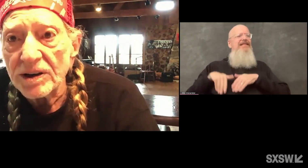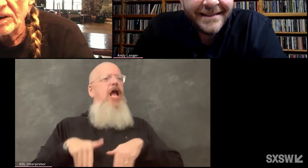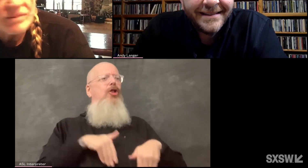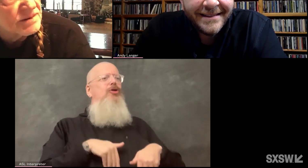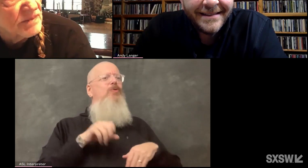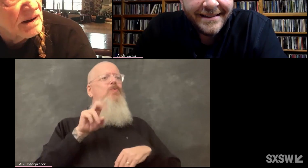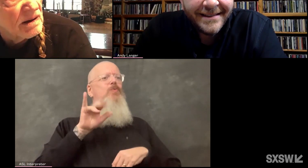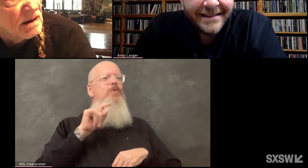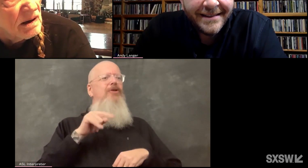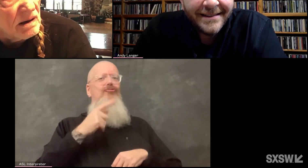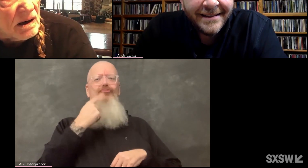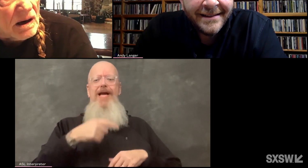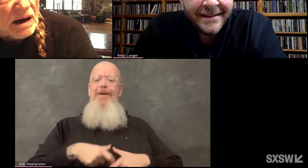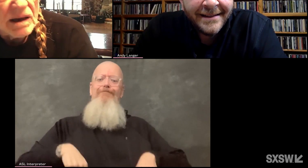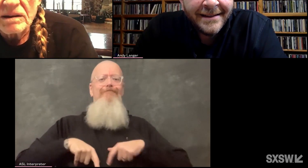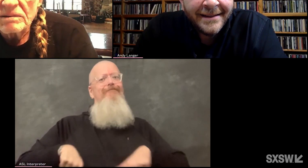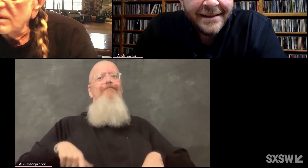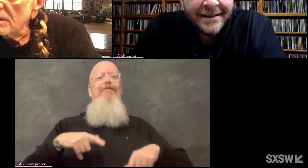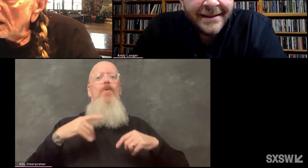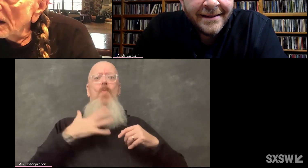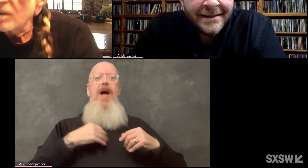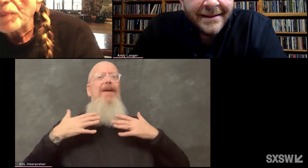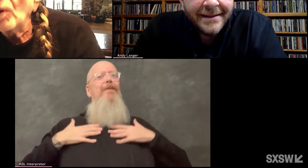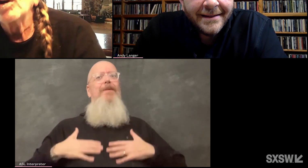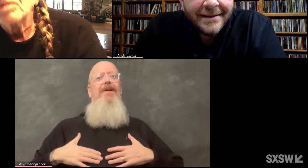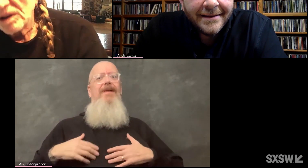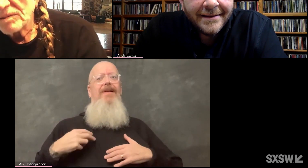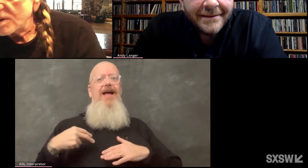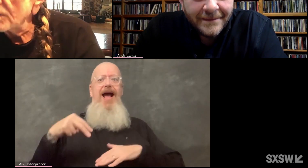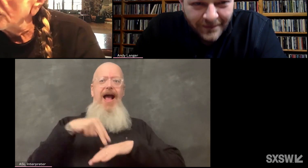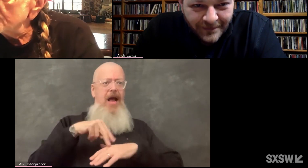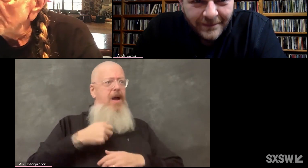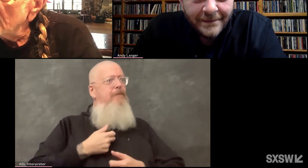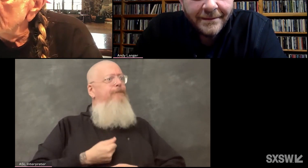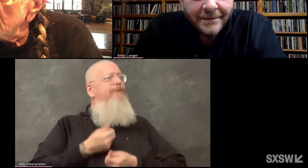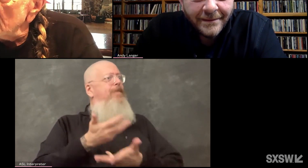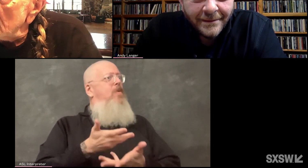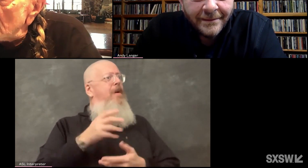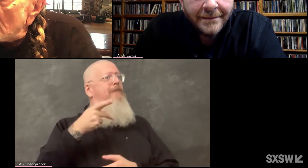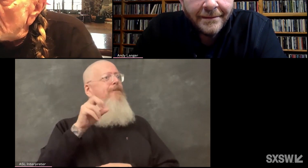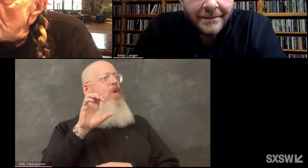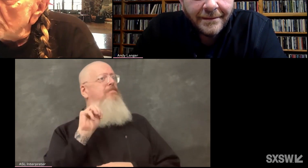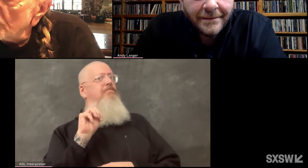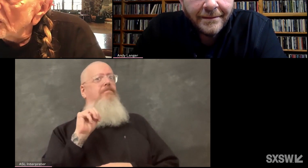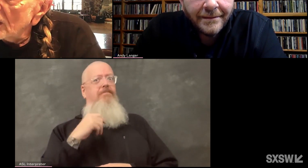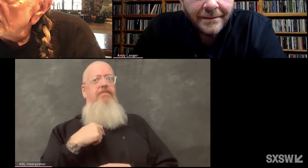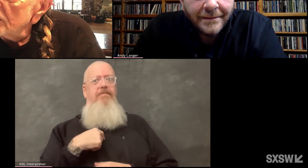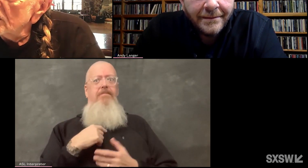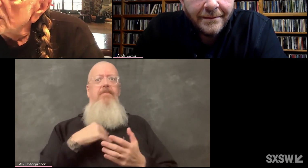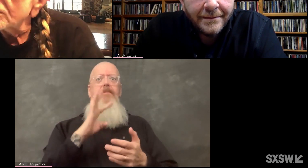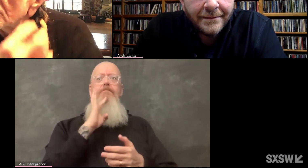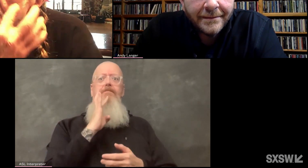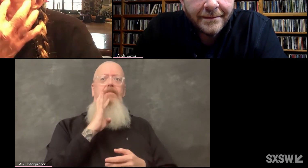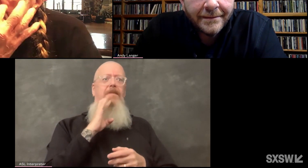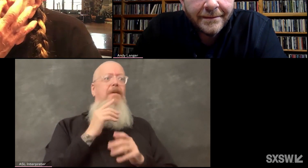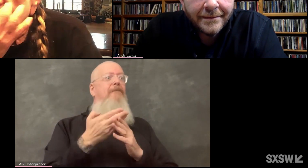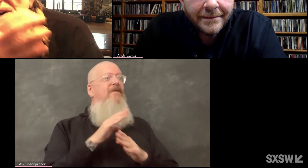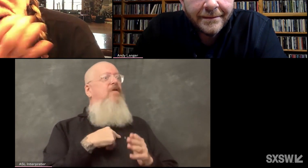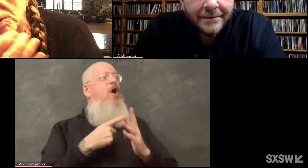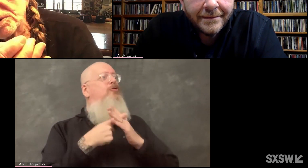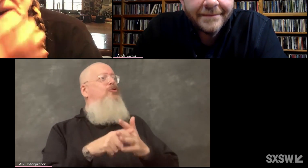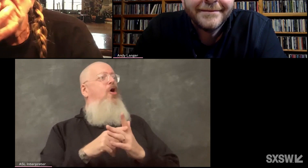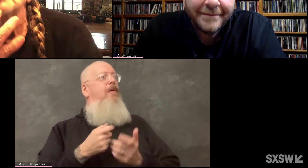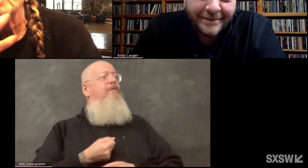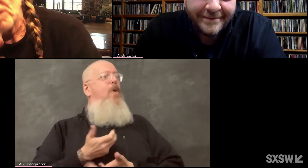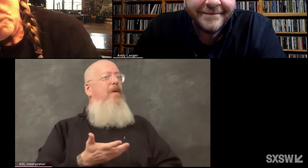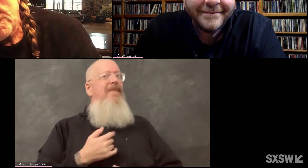red trims. And I had a poem that I was going to recite. But before I could do it, I started picking my